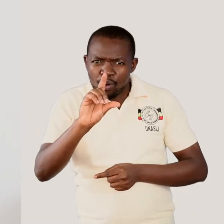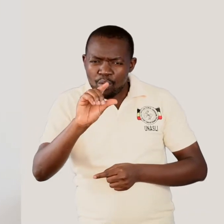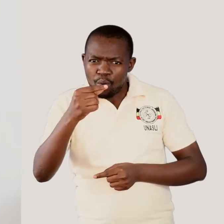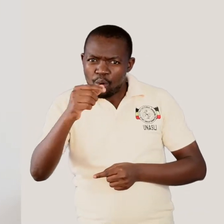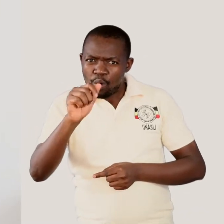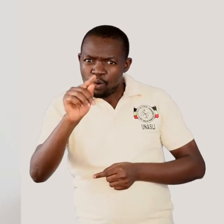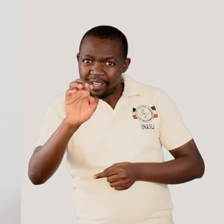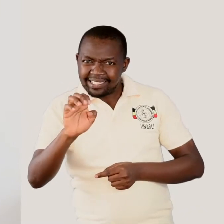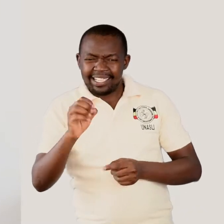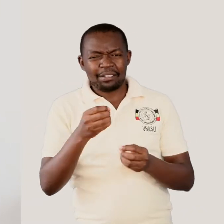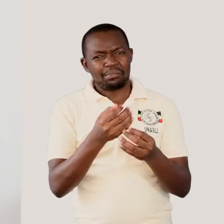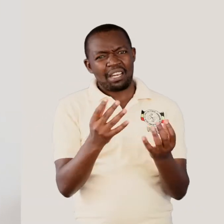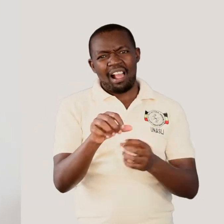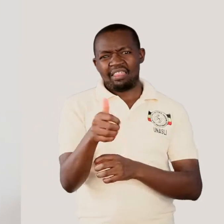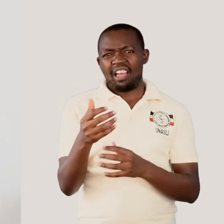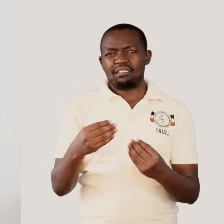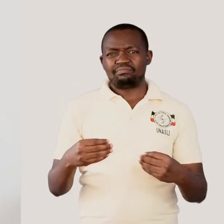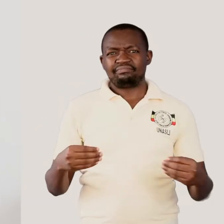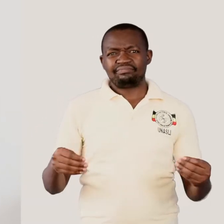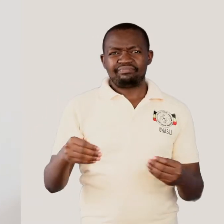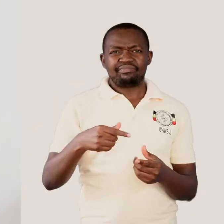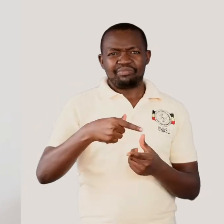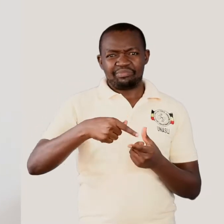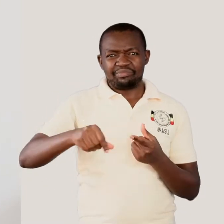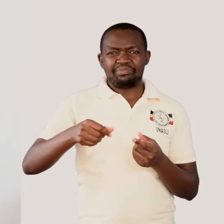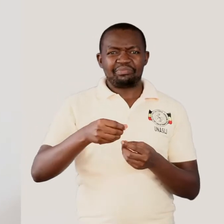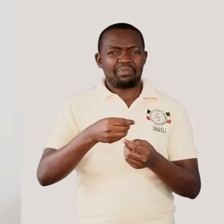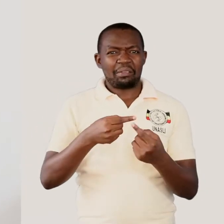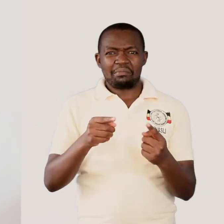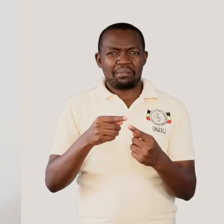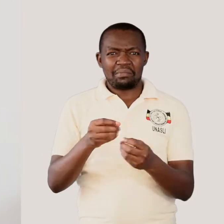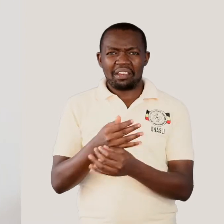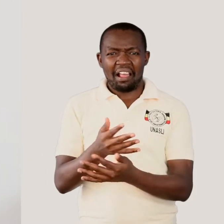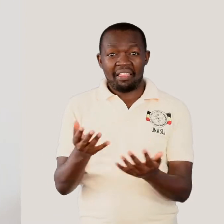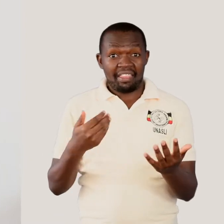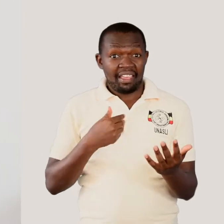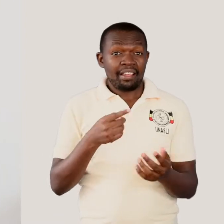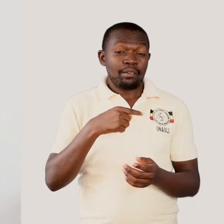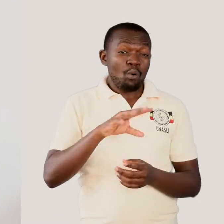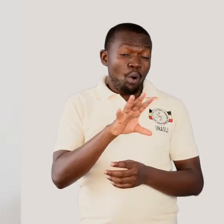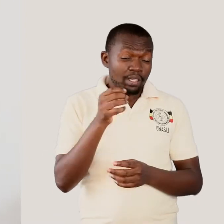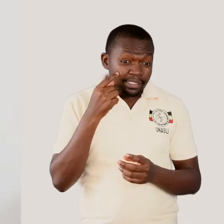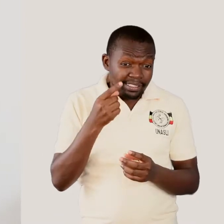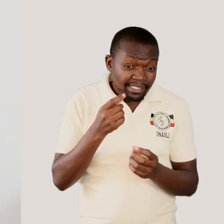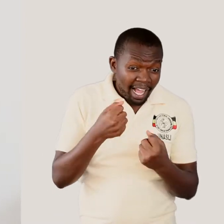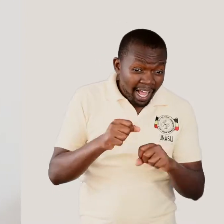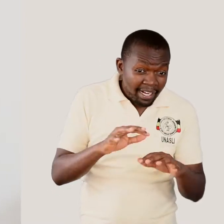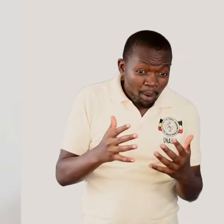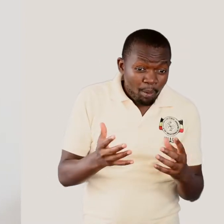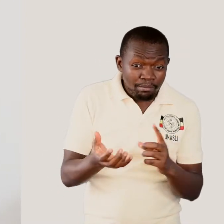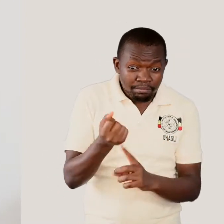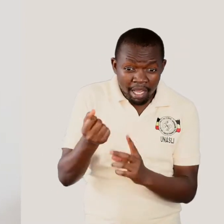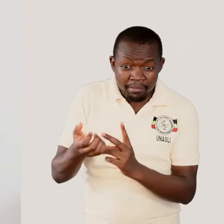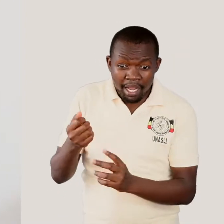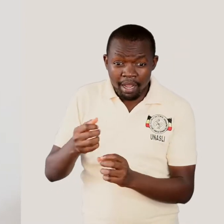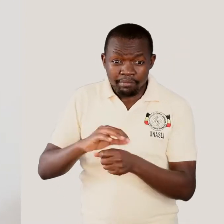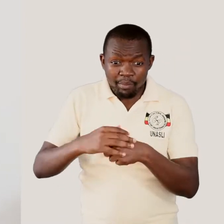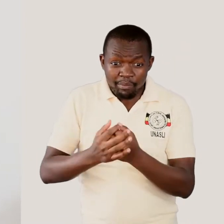All of these are made as a result of using the knowledge of chemistry.